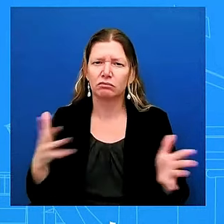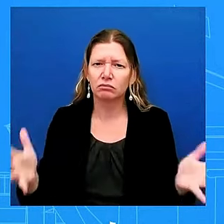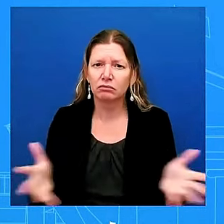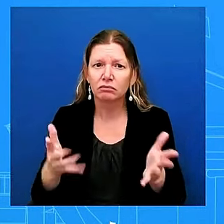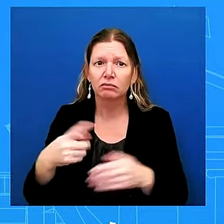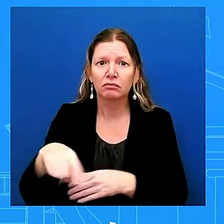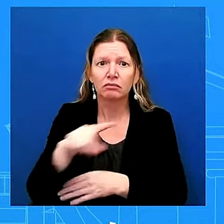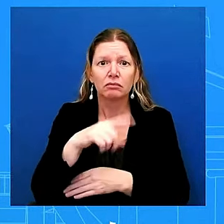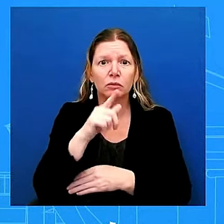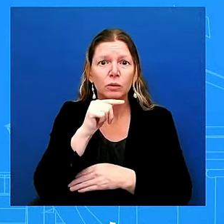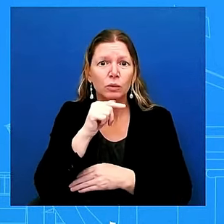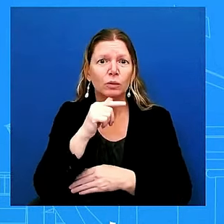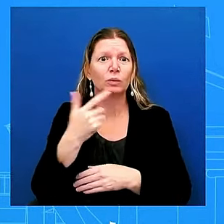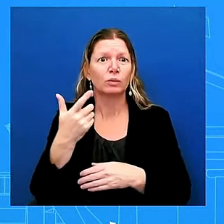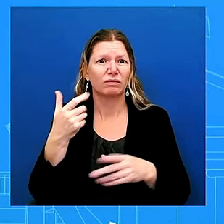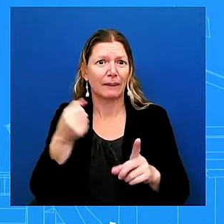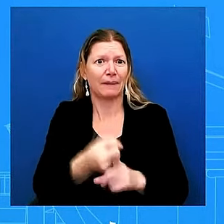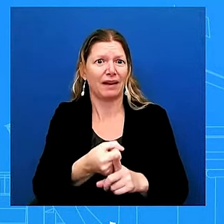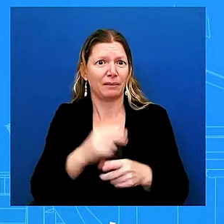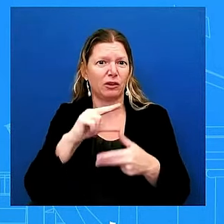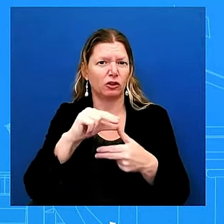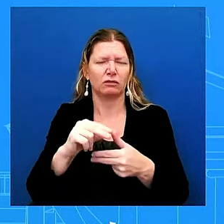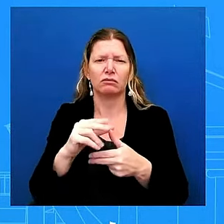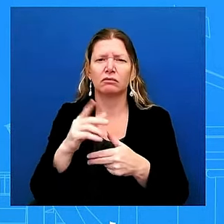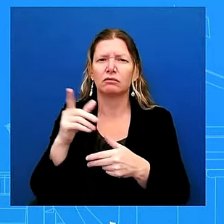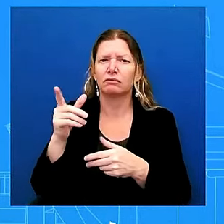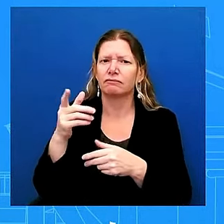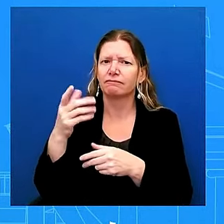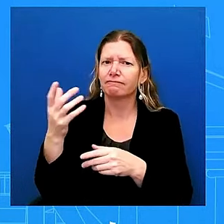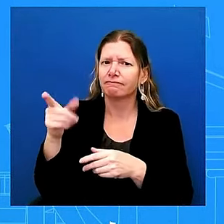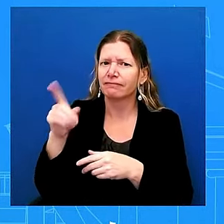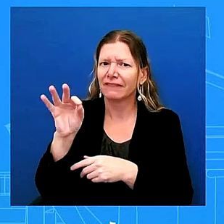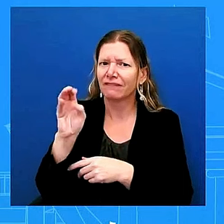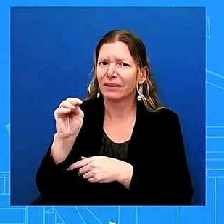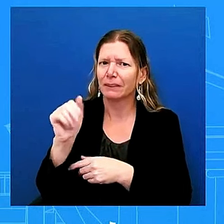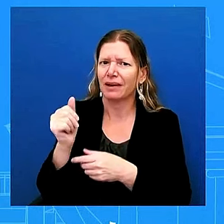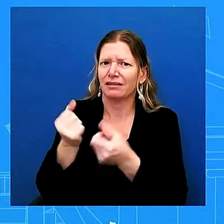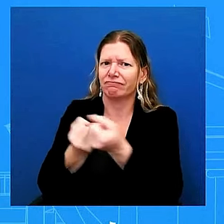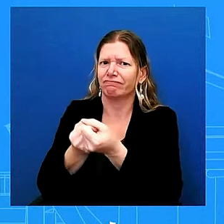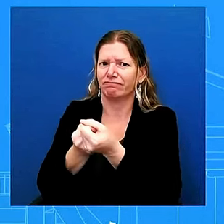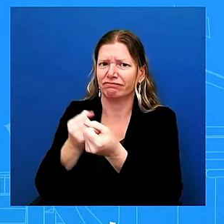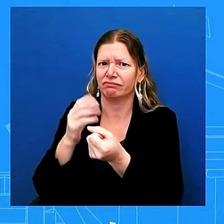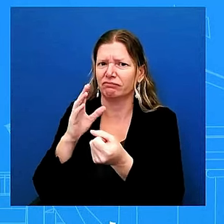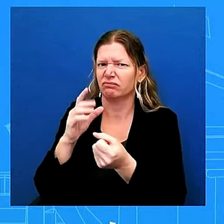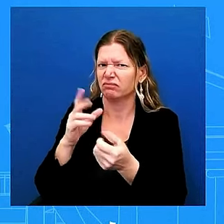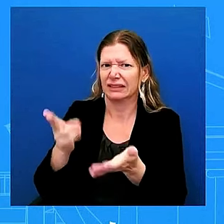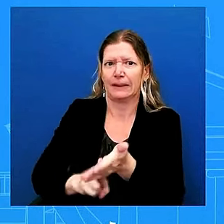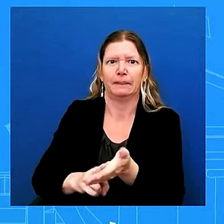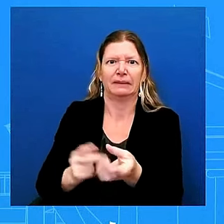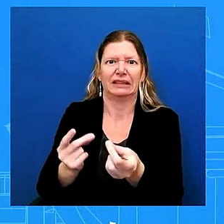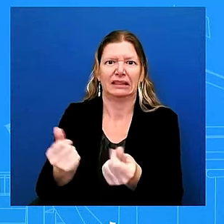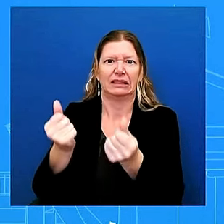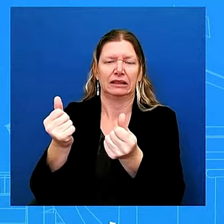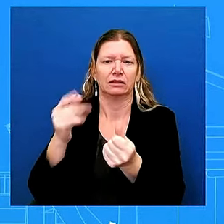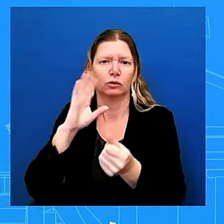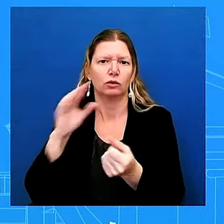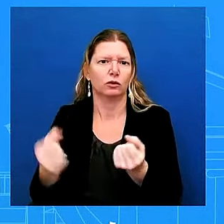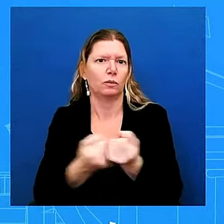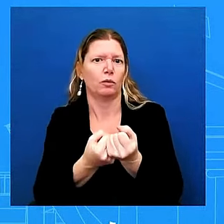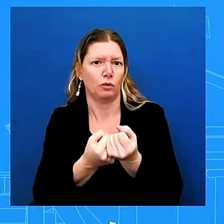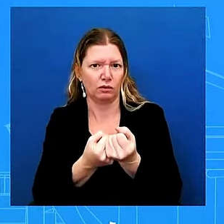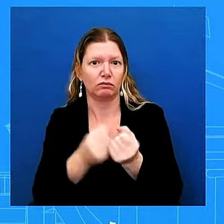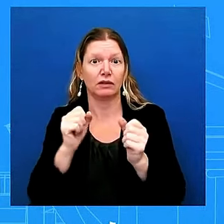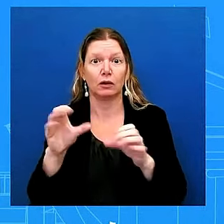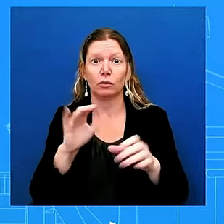assistance as quickly as possible you can do that either by calling 1-800-621-3362